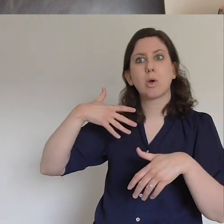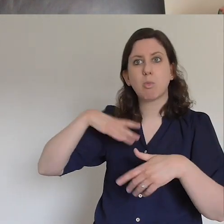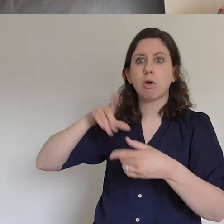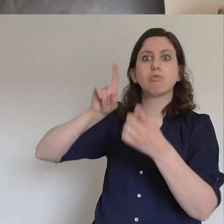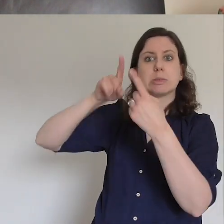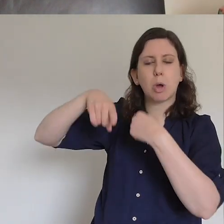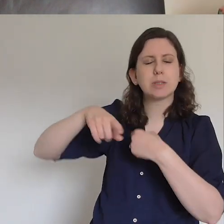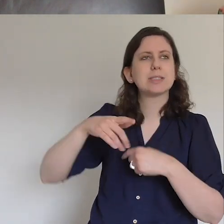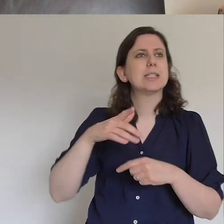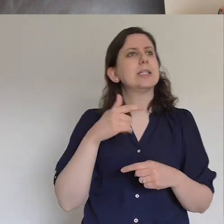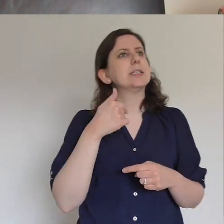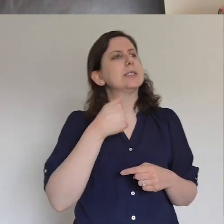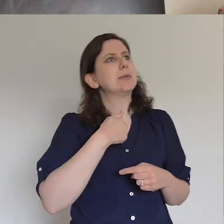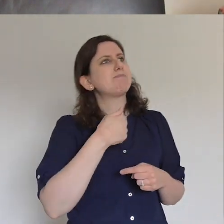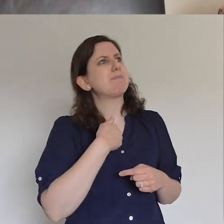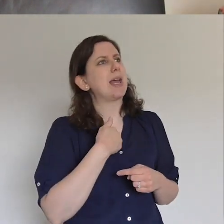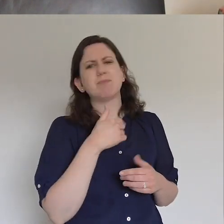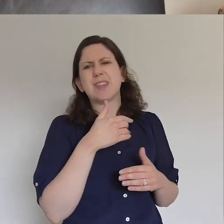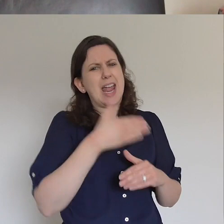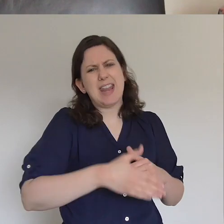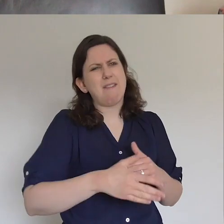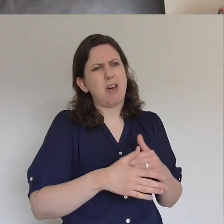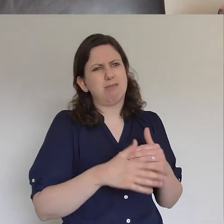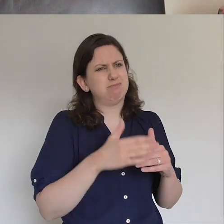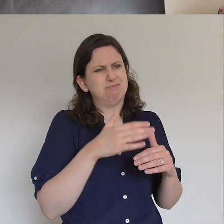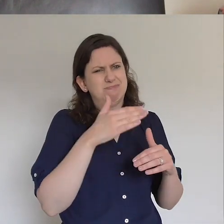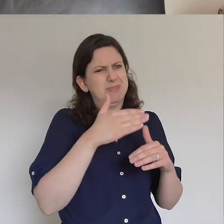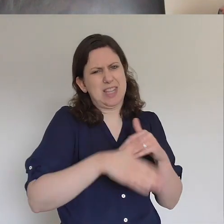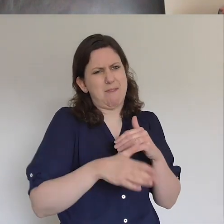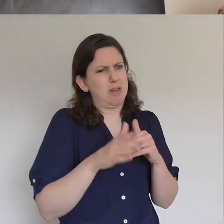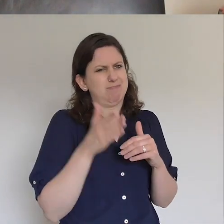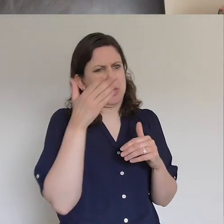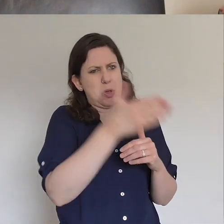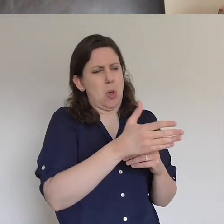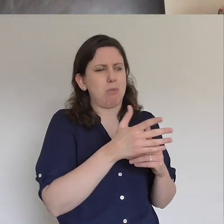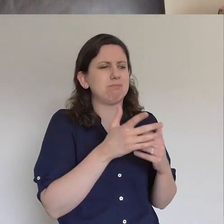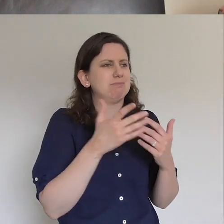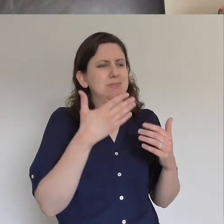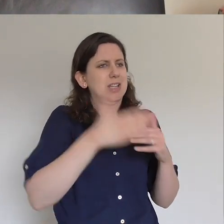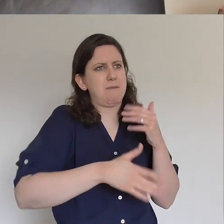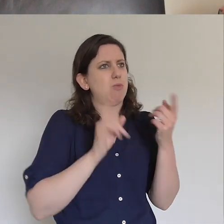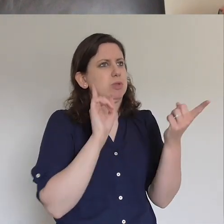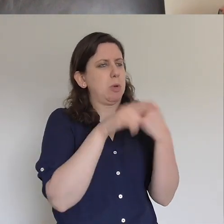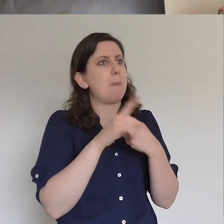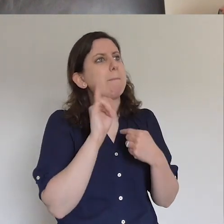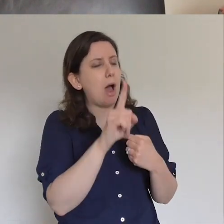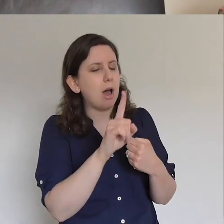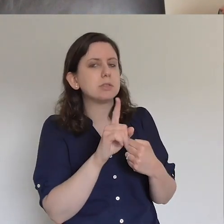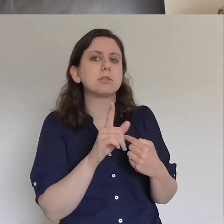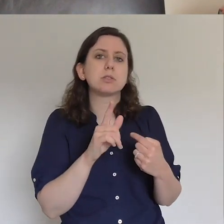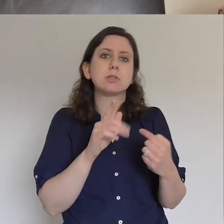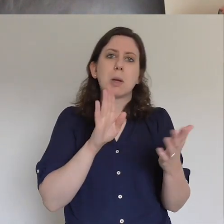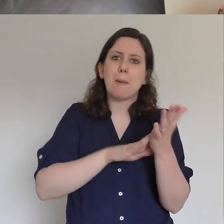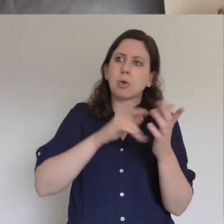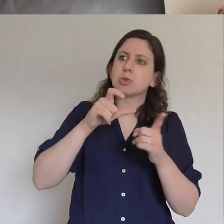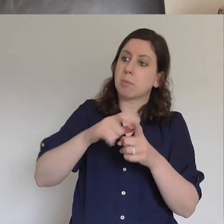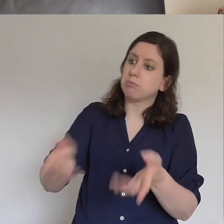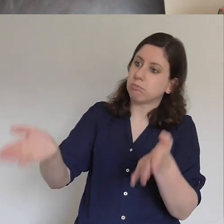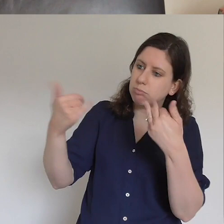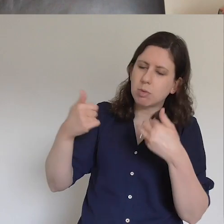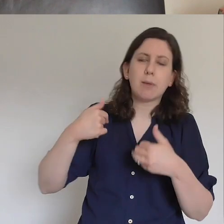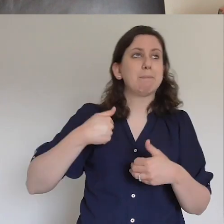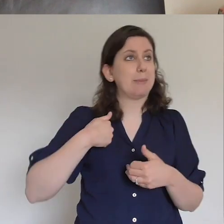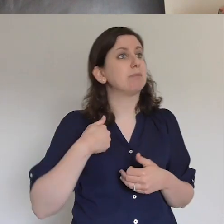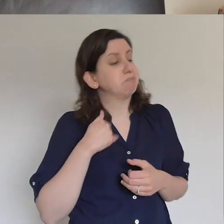respond to my own message but on this occasion I went forward and as I stood at the front I felt God say to me you need to be braver in this next chapter